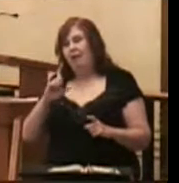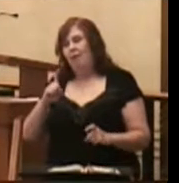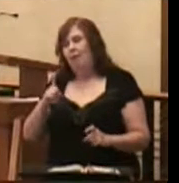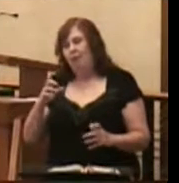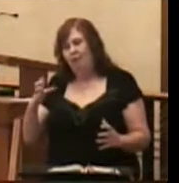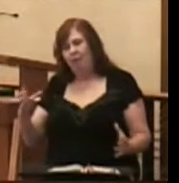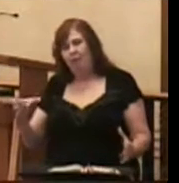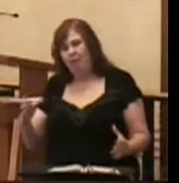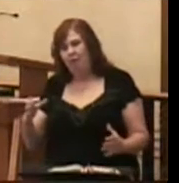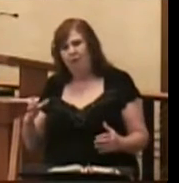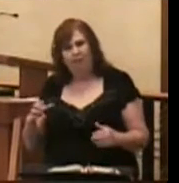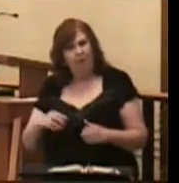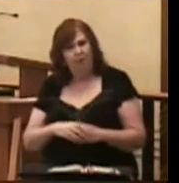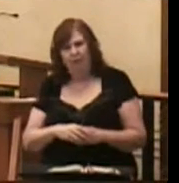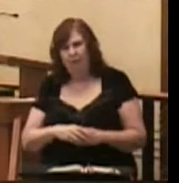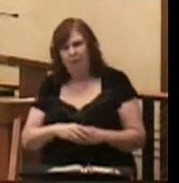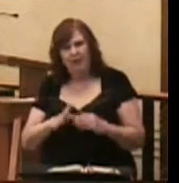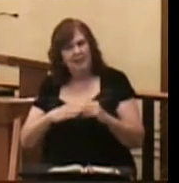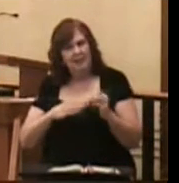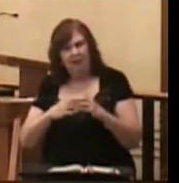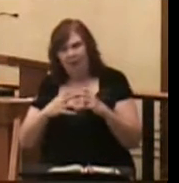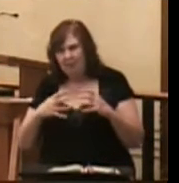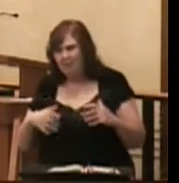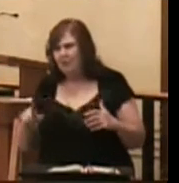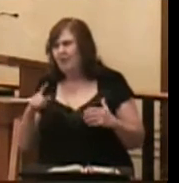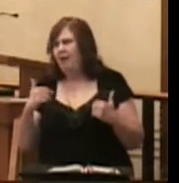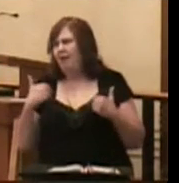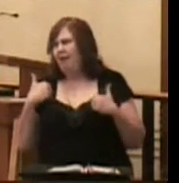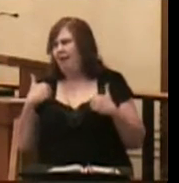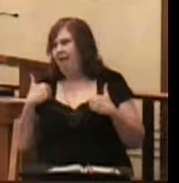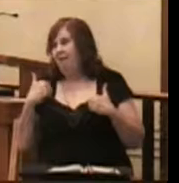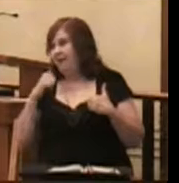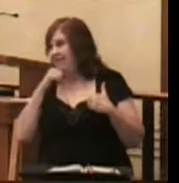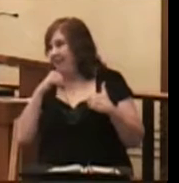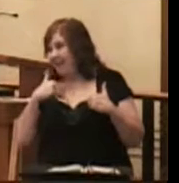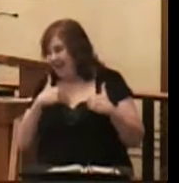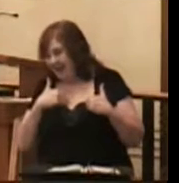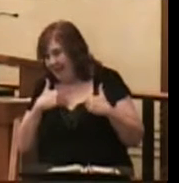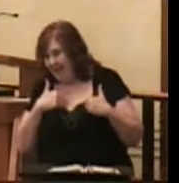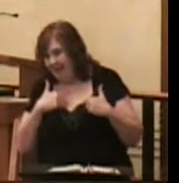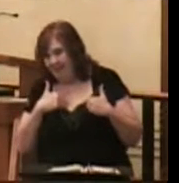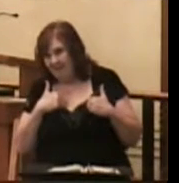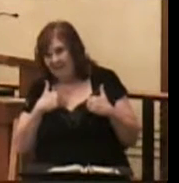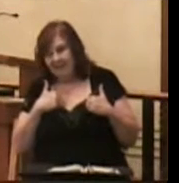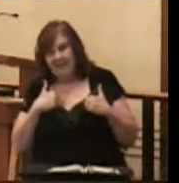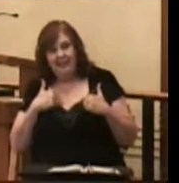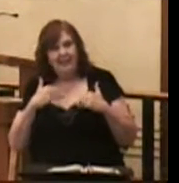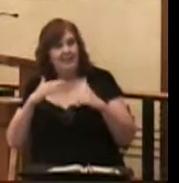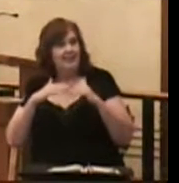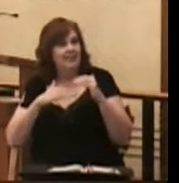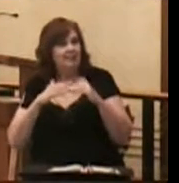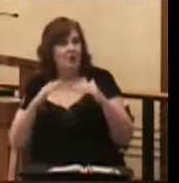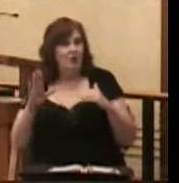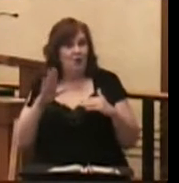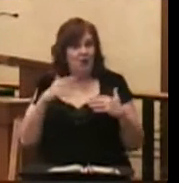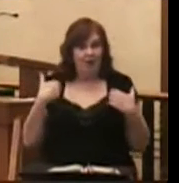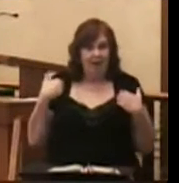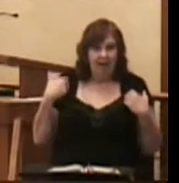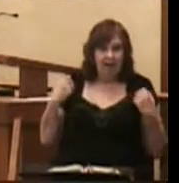No matter how much you have or you don't have, no matter your state of health,